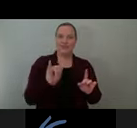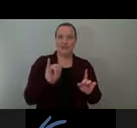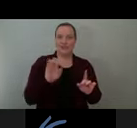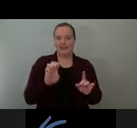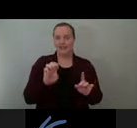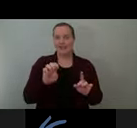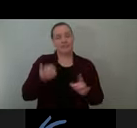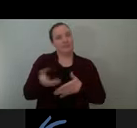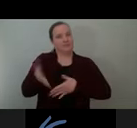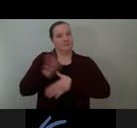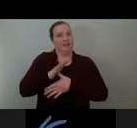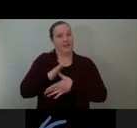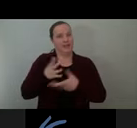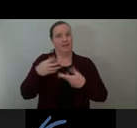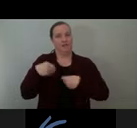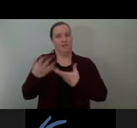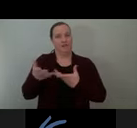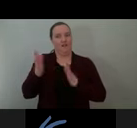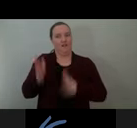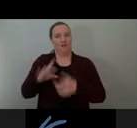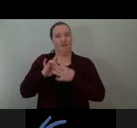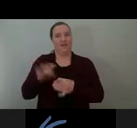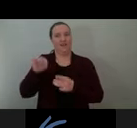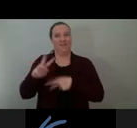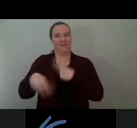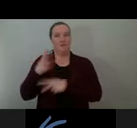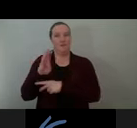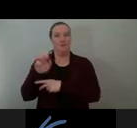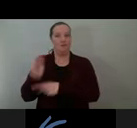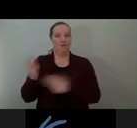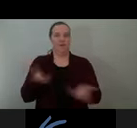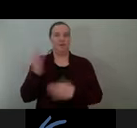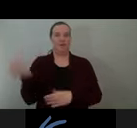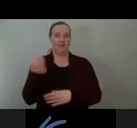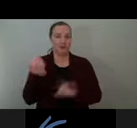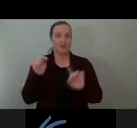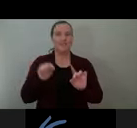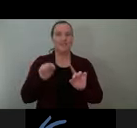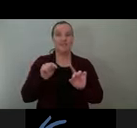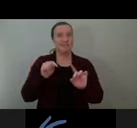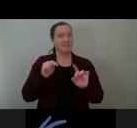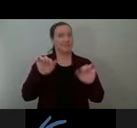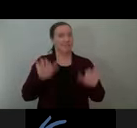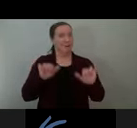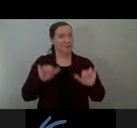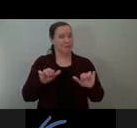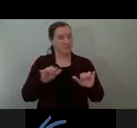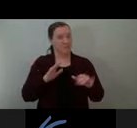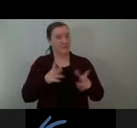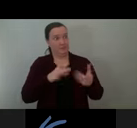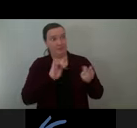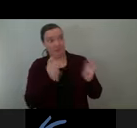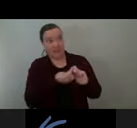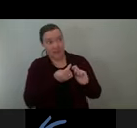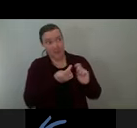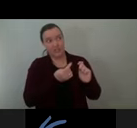determined that with a reasonably modest intervention, it's actually possible to bring the existing booms to life while maintaining all of their functionality